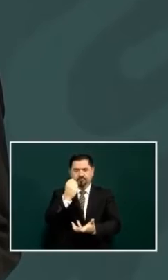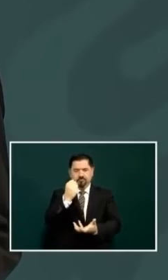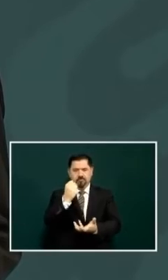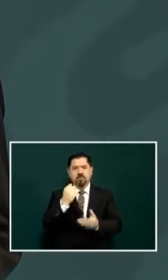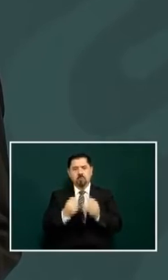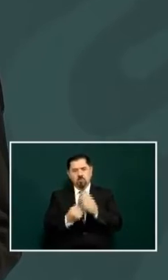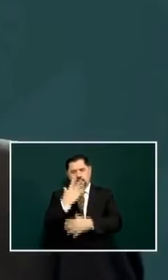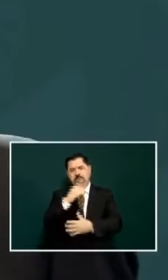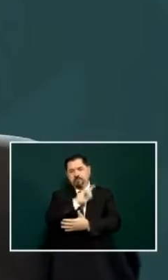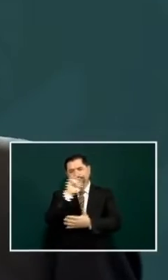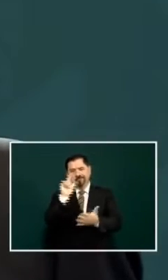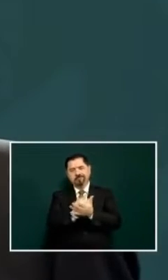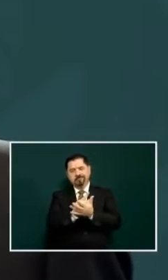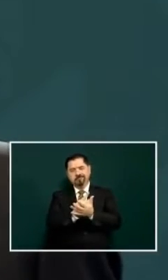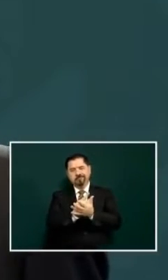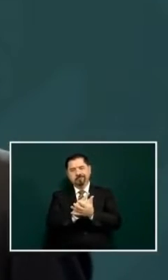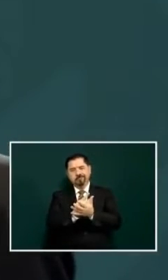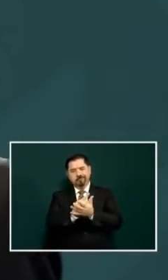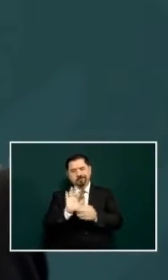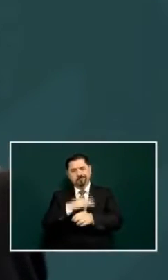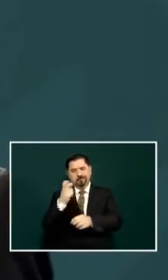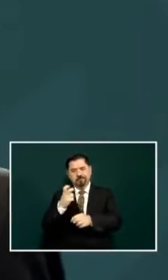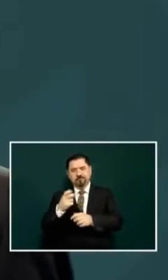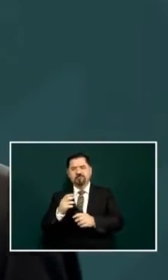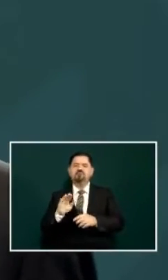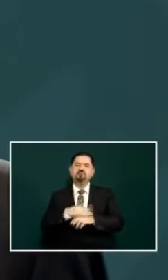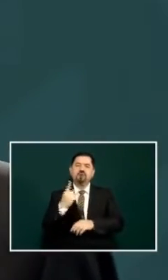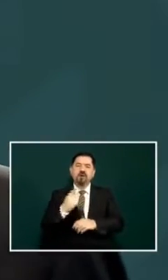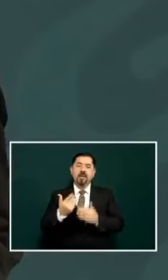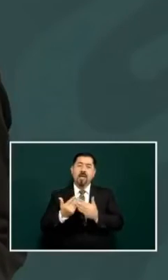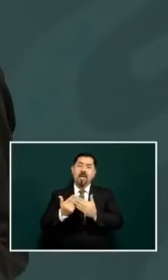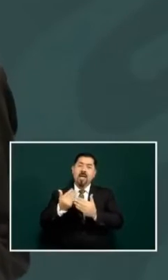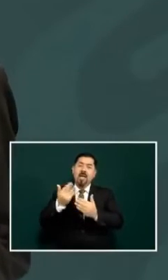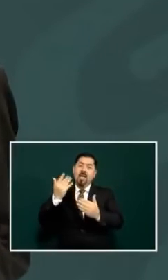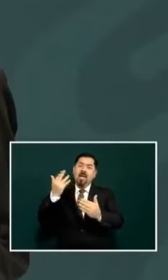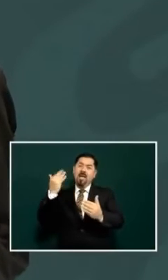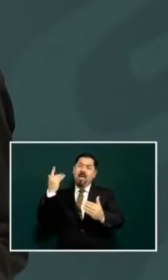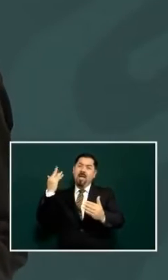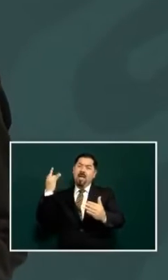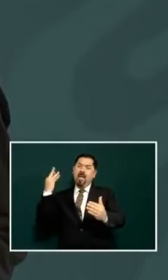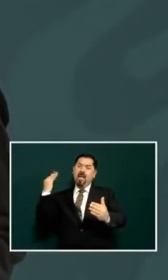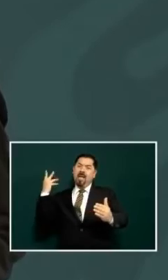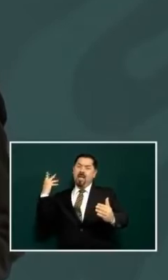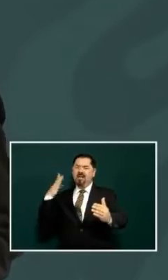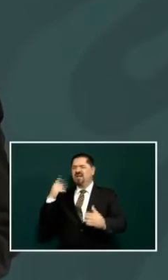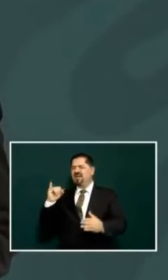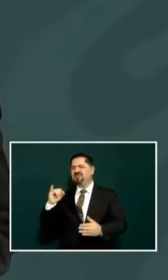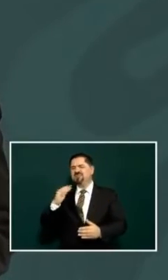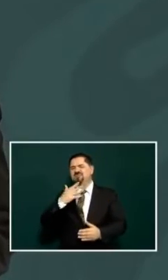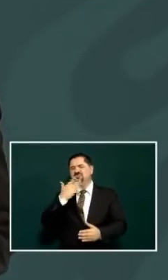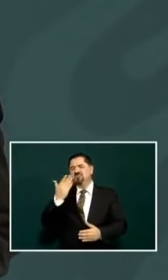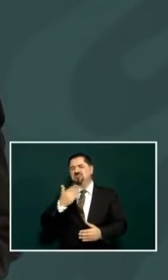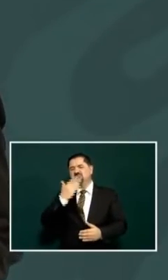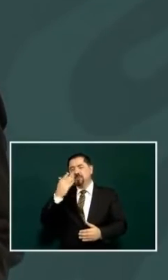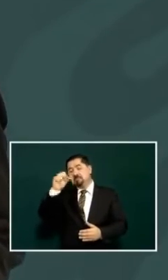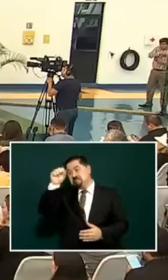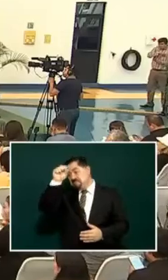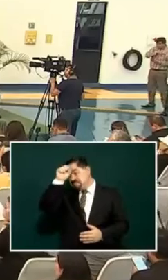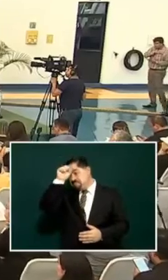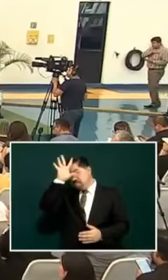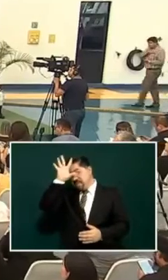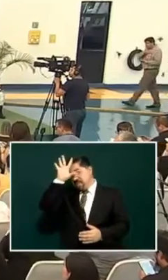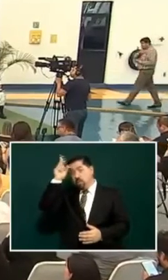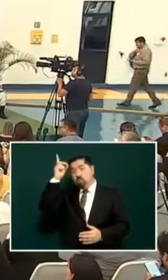because many for a long time they didn't even pay taxes